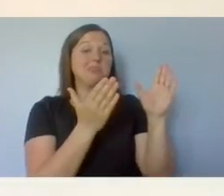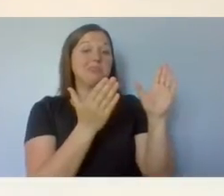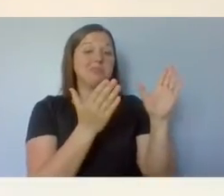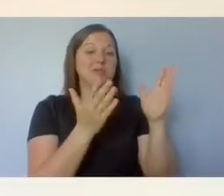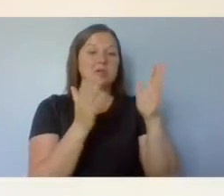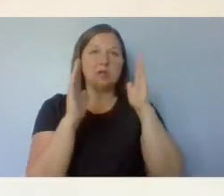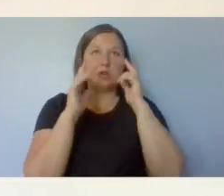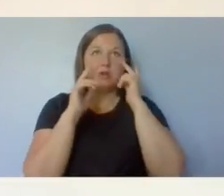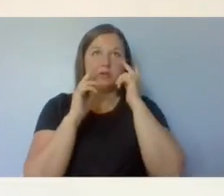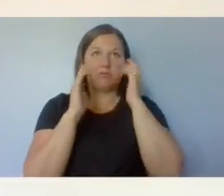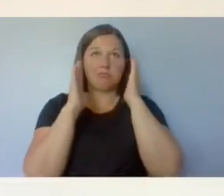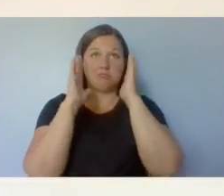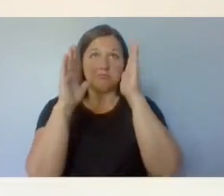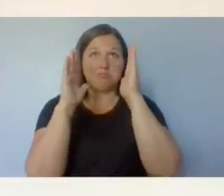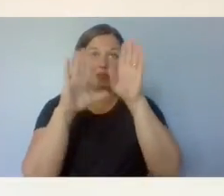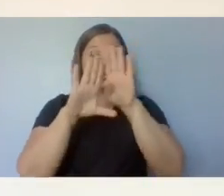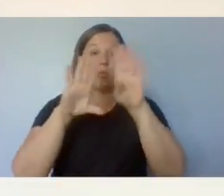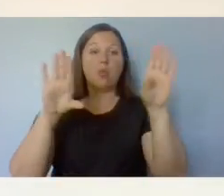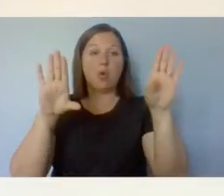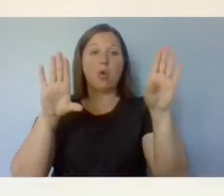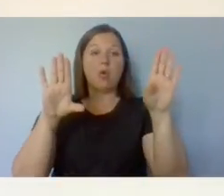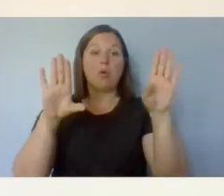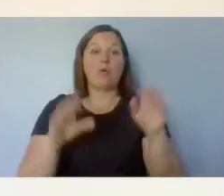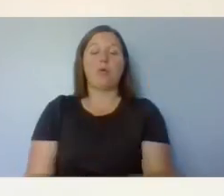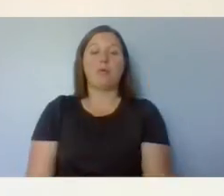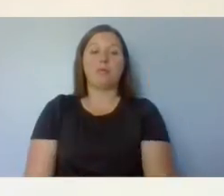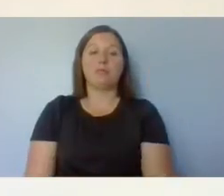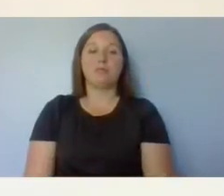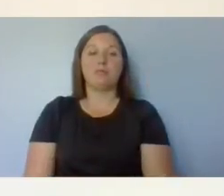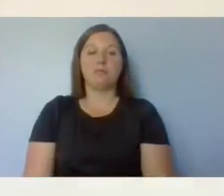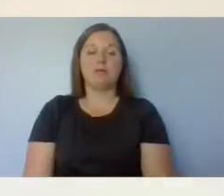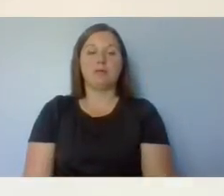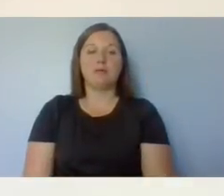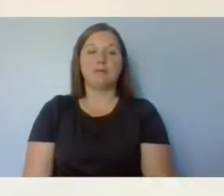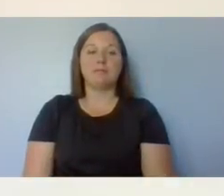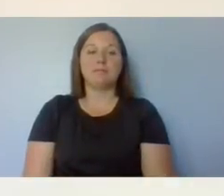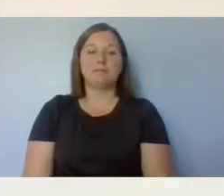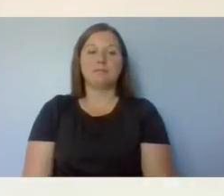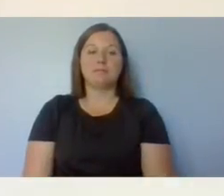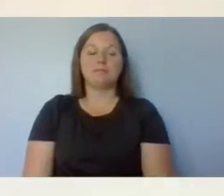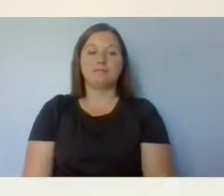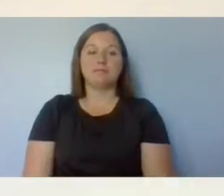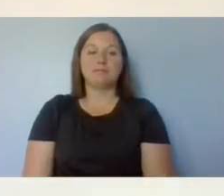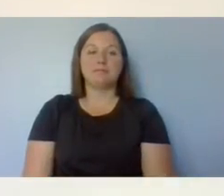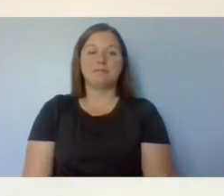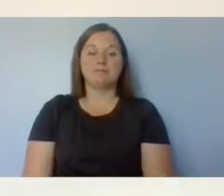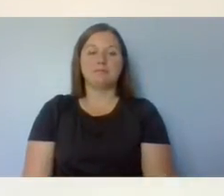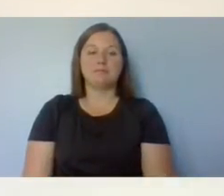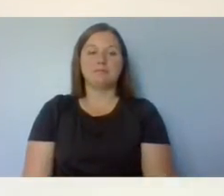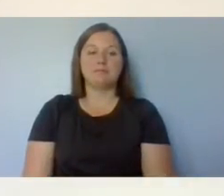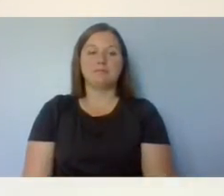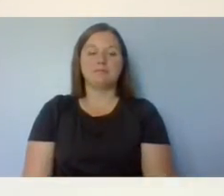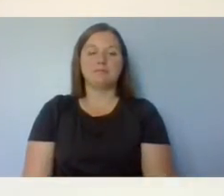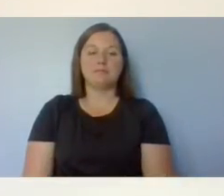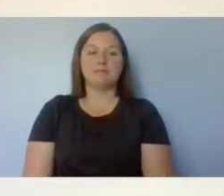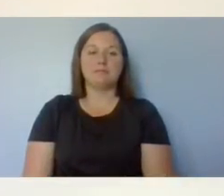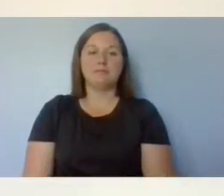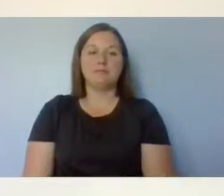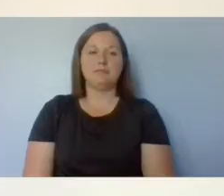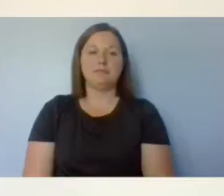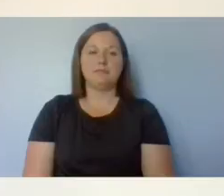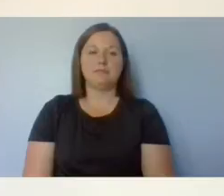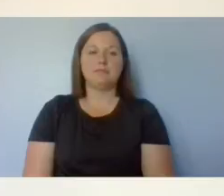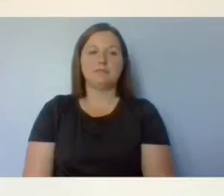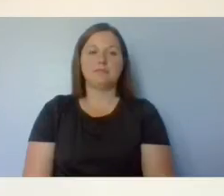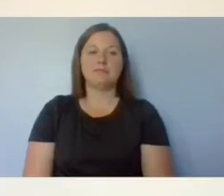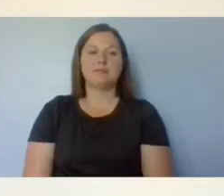the wall. Step a little closer to the wall to bring your hands close by. Hands